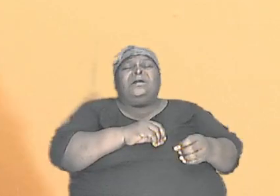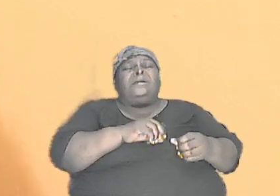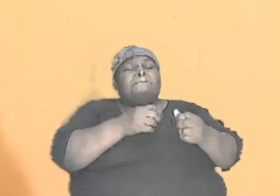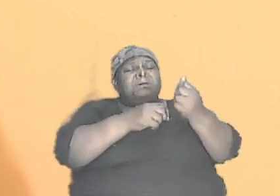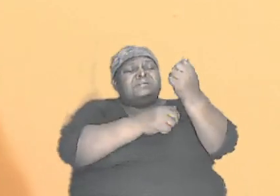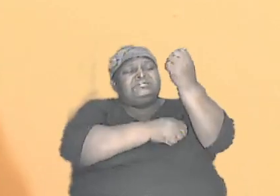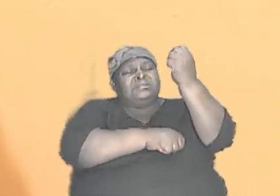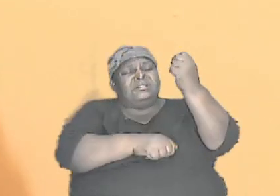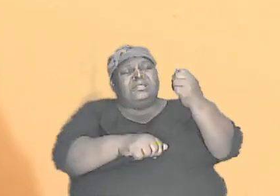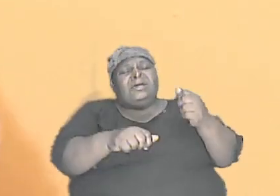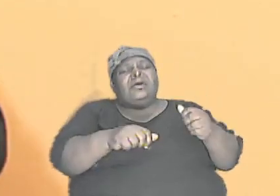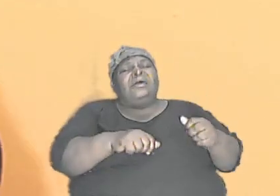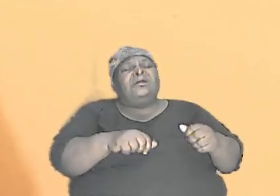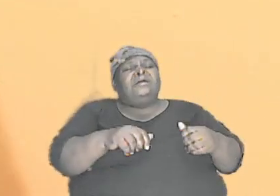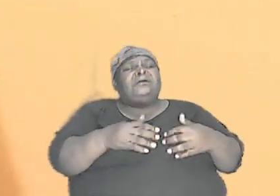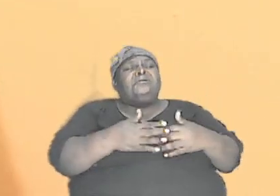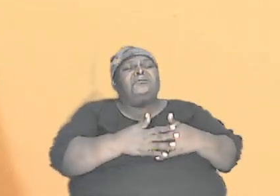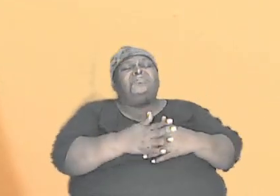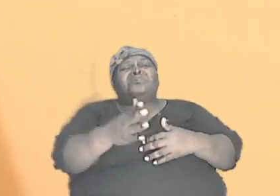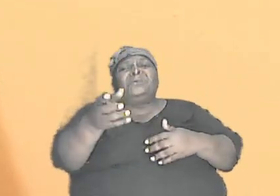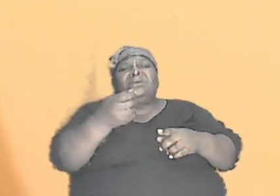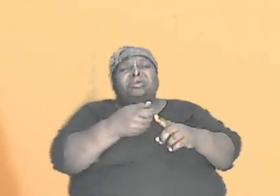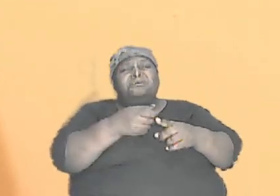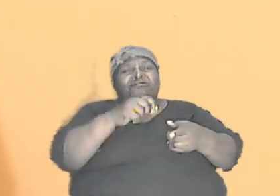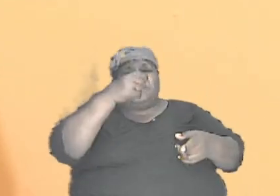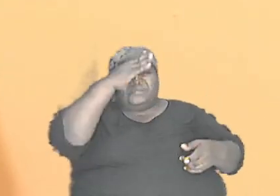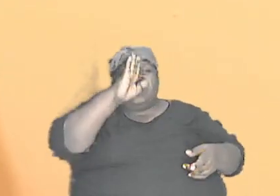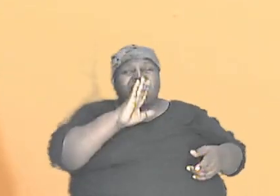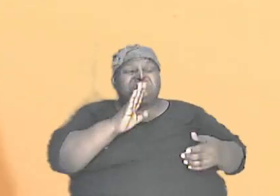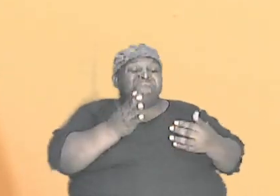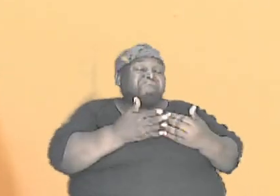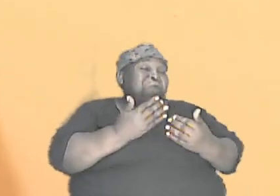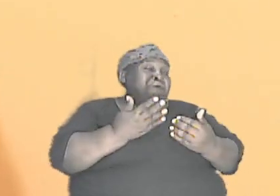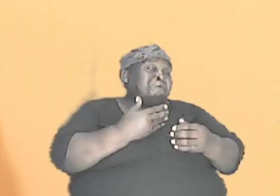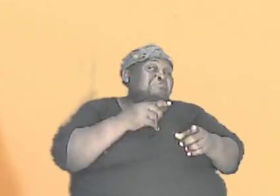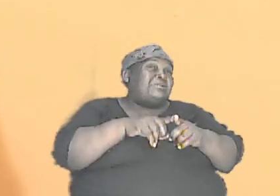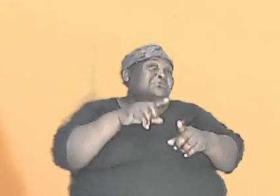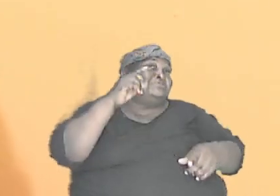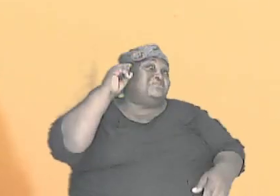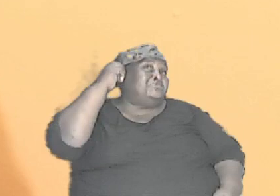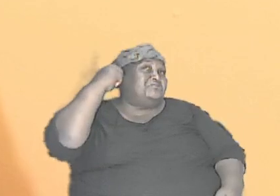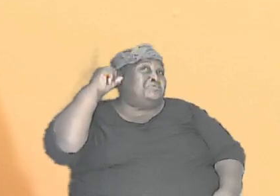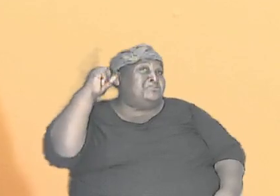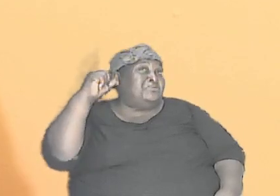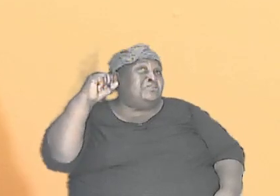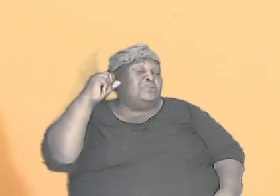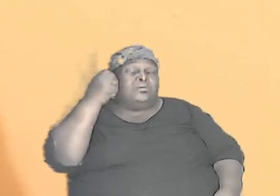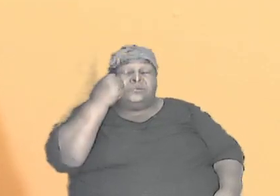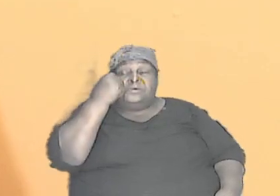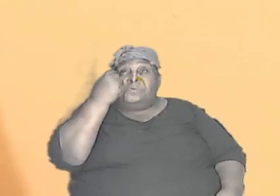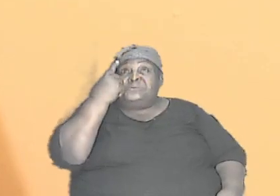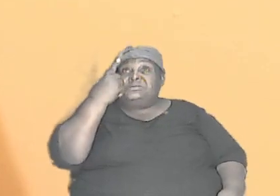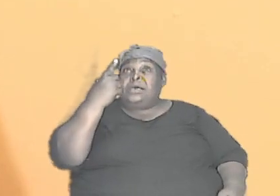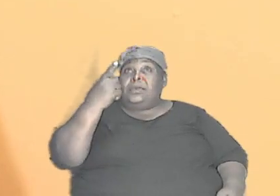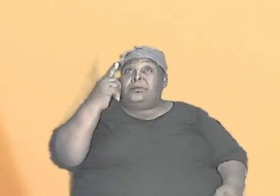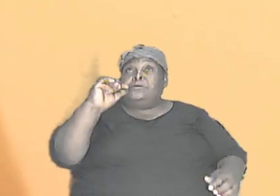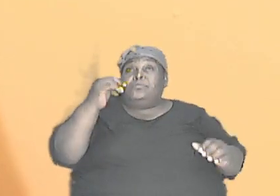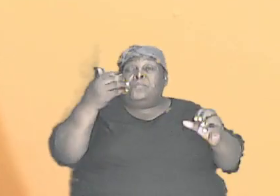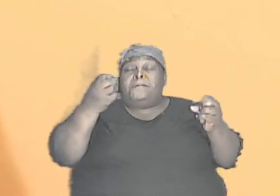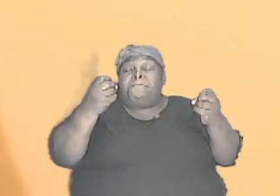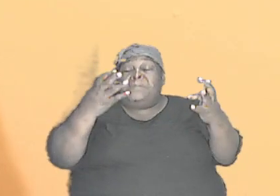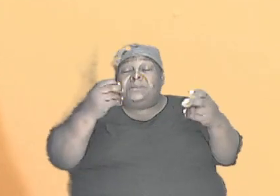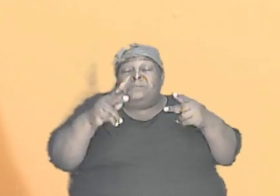from God. As simple as it may sound, you would be surprised to know how many folks are